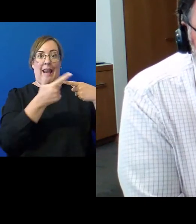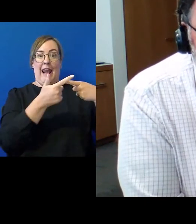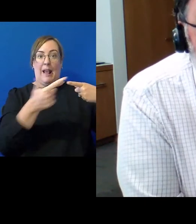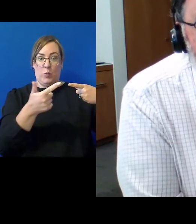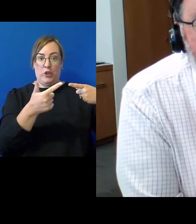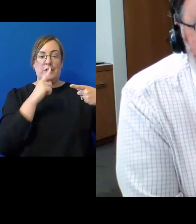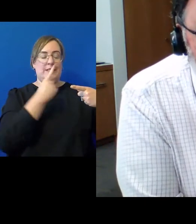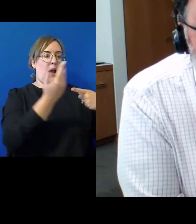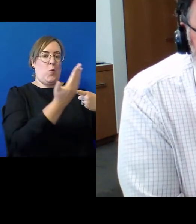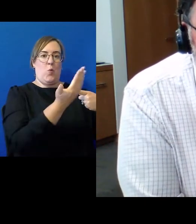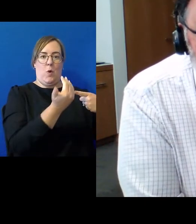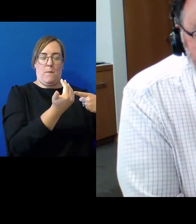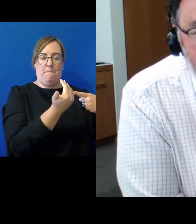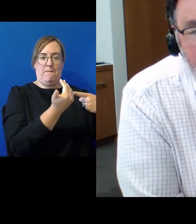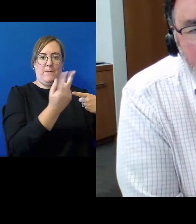to you both welcome